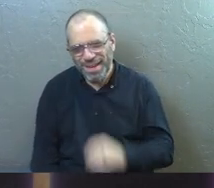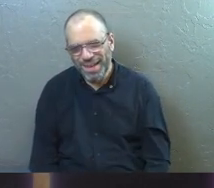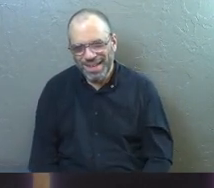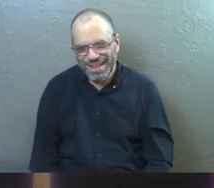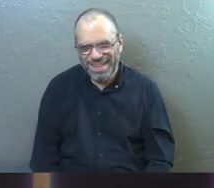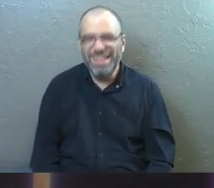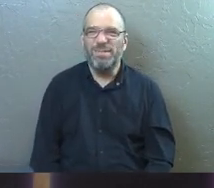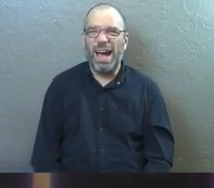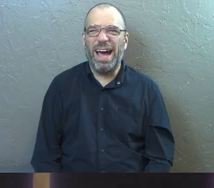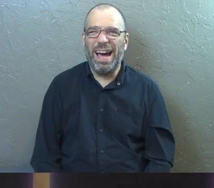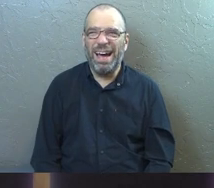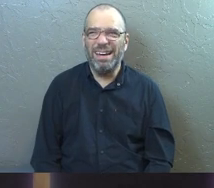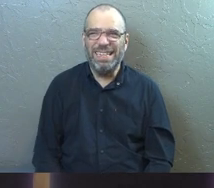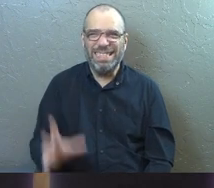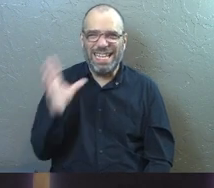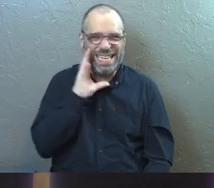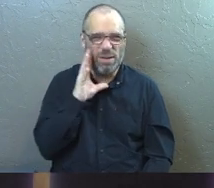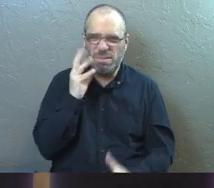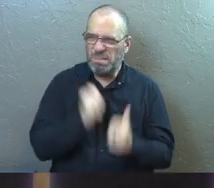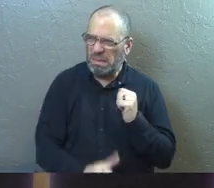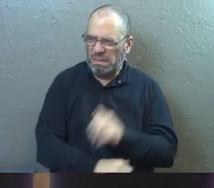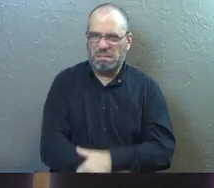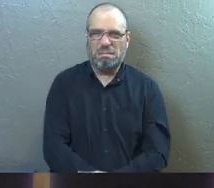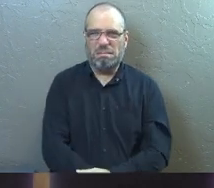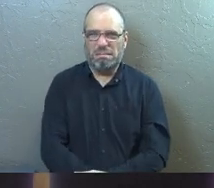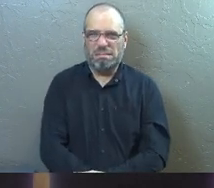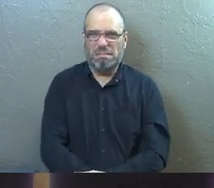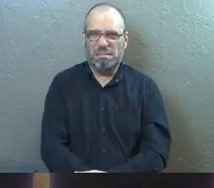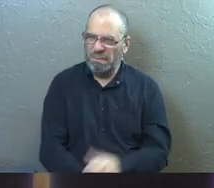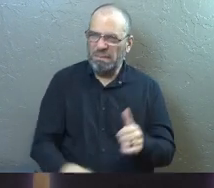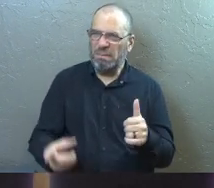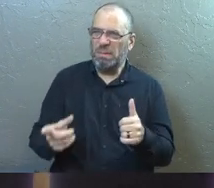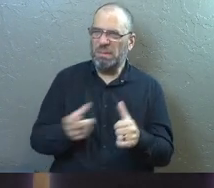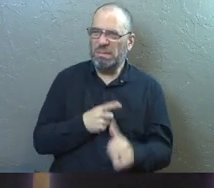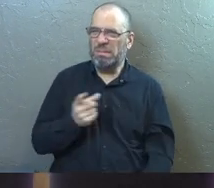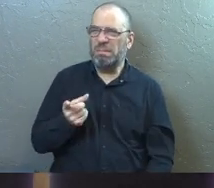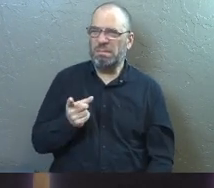That sounds elitist, doesn't it? On a first reading,